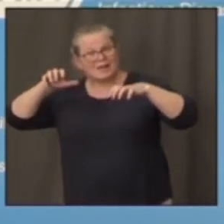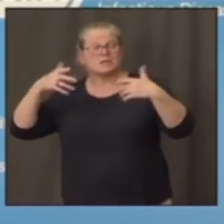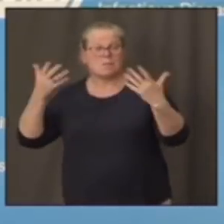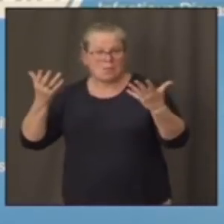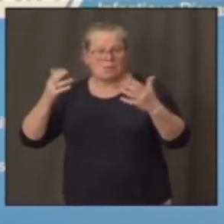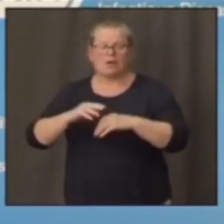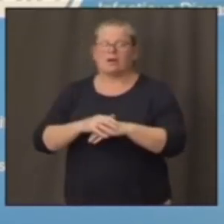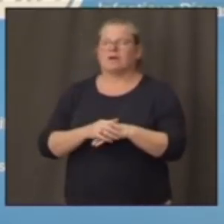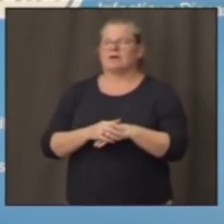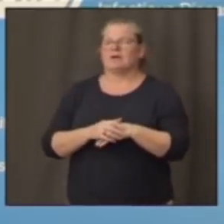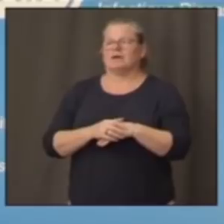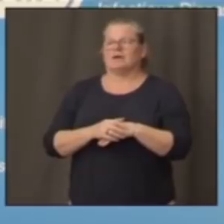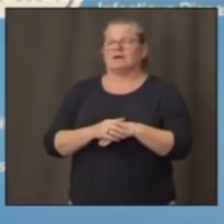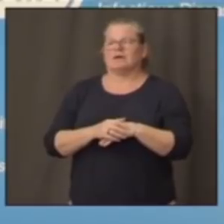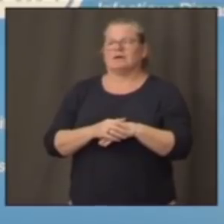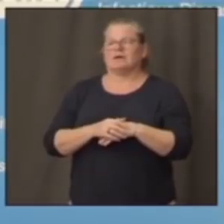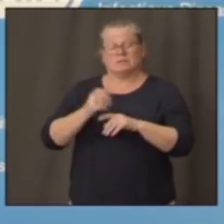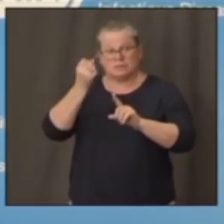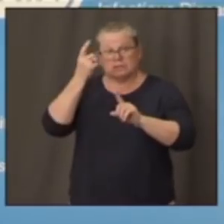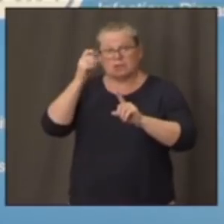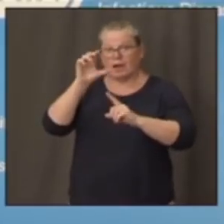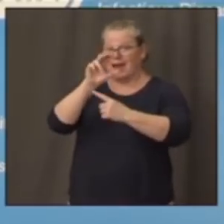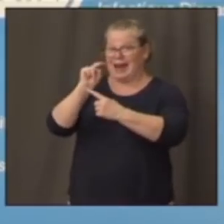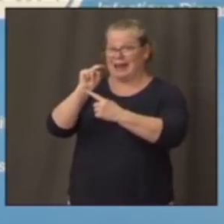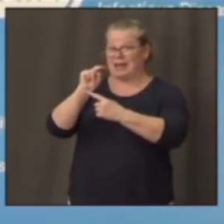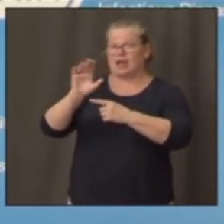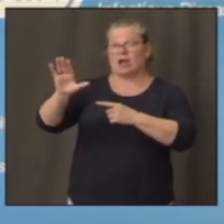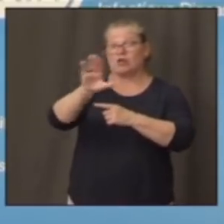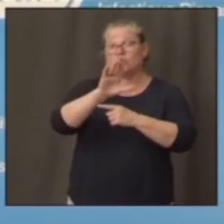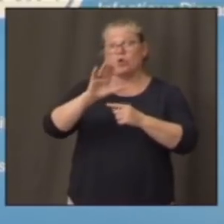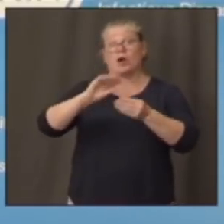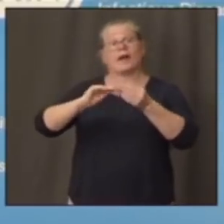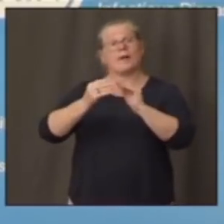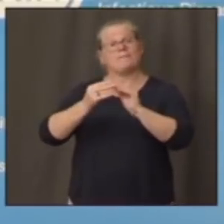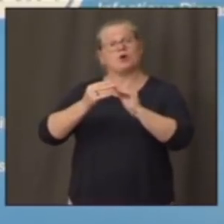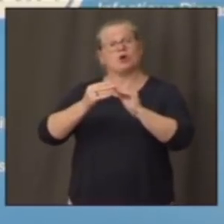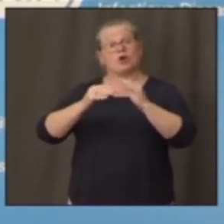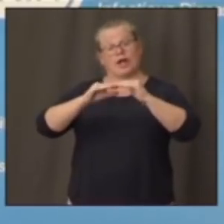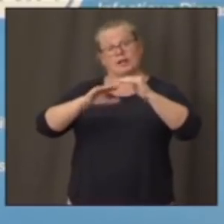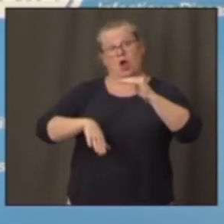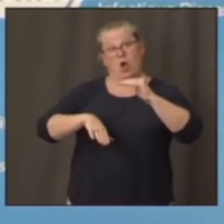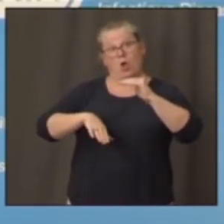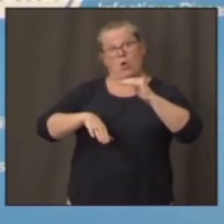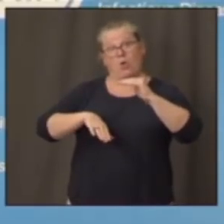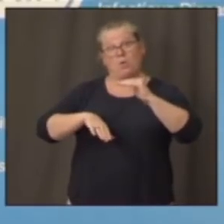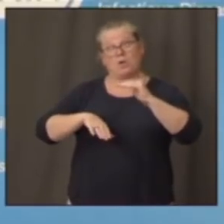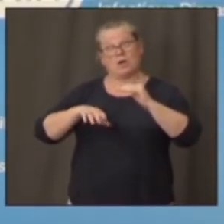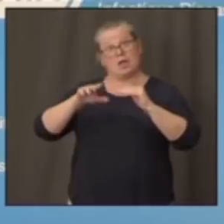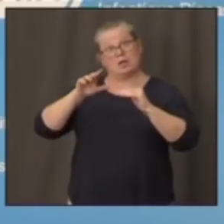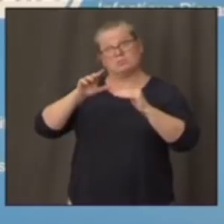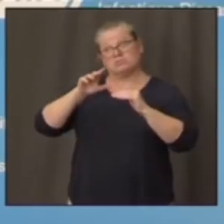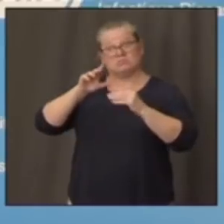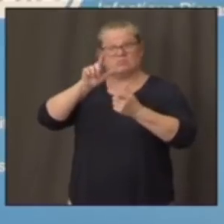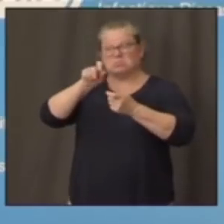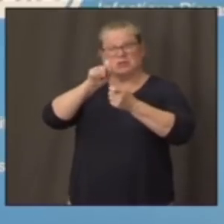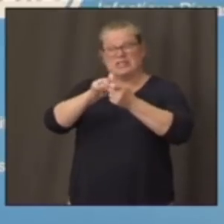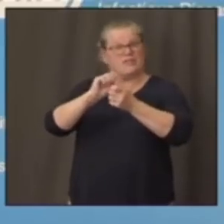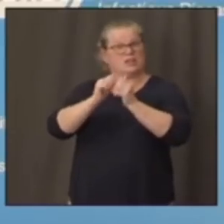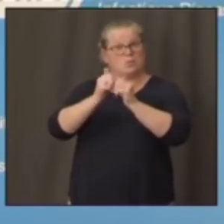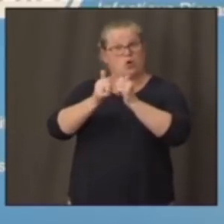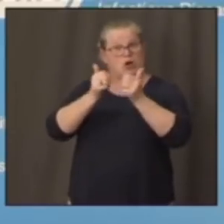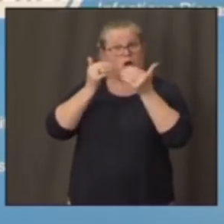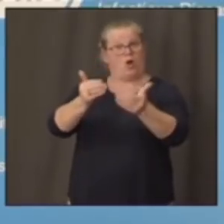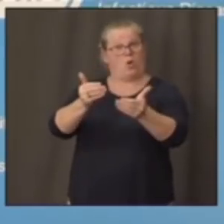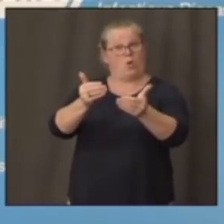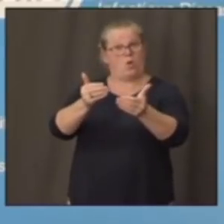low level of infection, that should you have this sport, go ahead. If you decide, you'll have to ask the